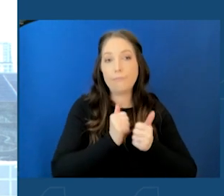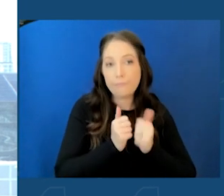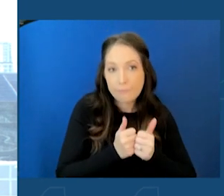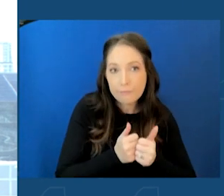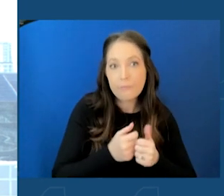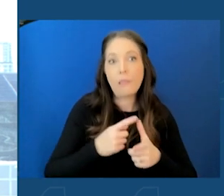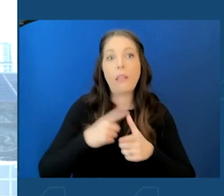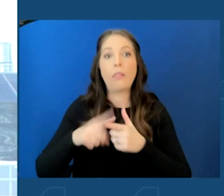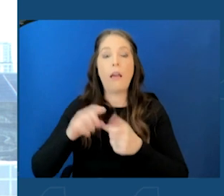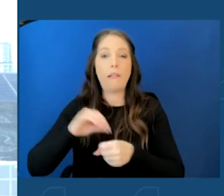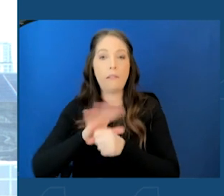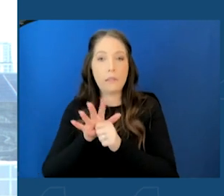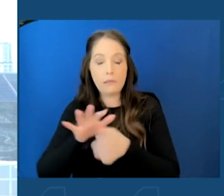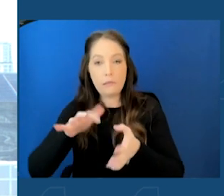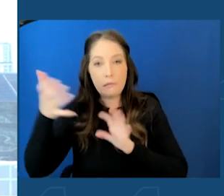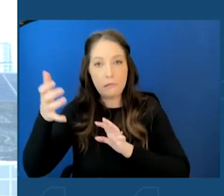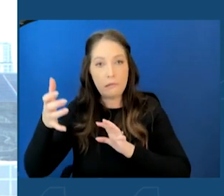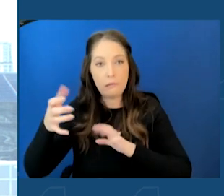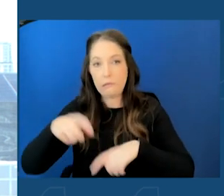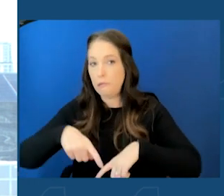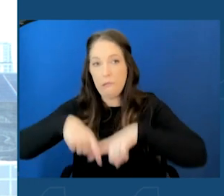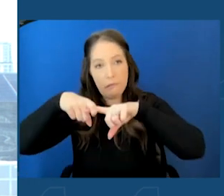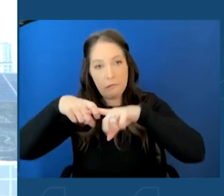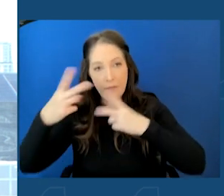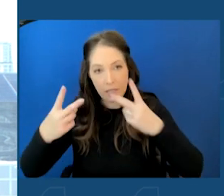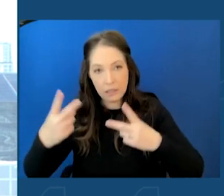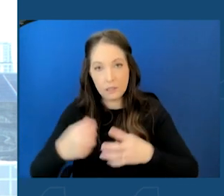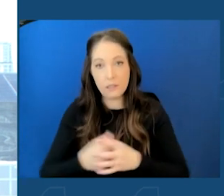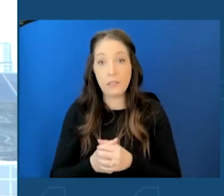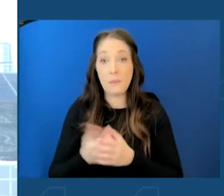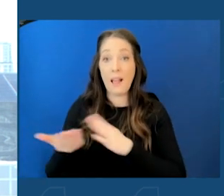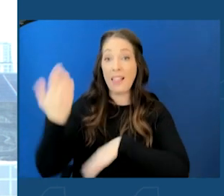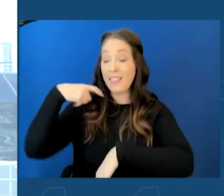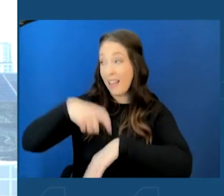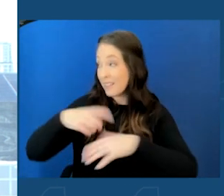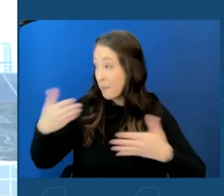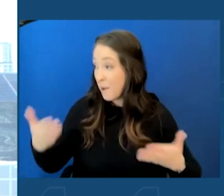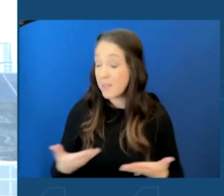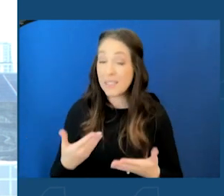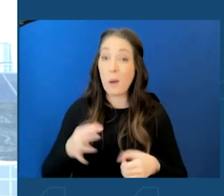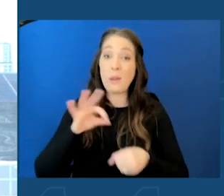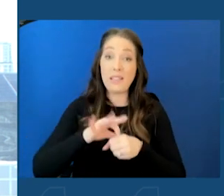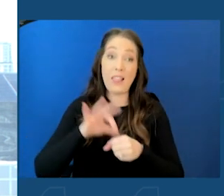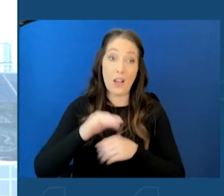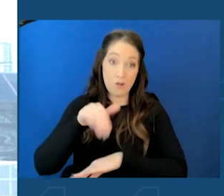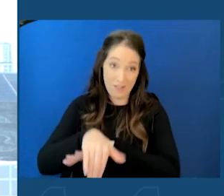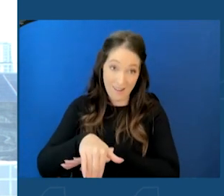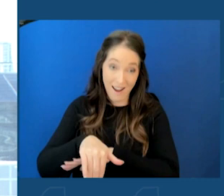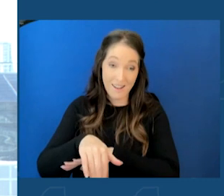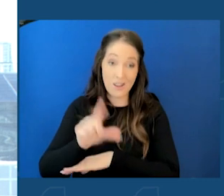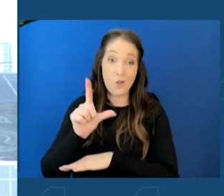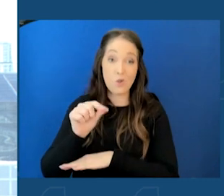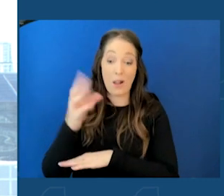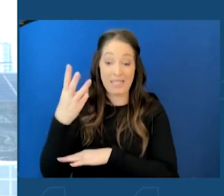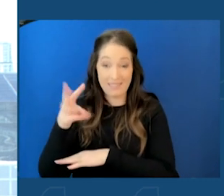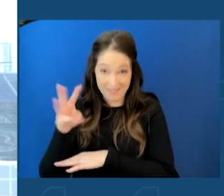those visits. But the last time I was here was election night in 2016.